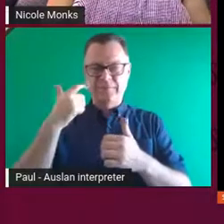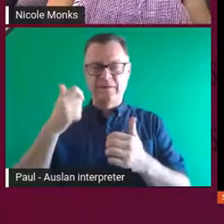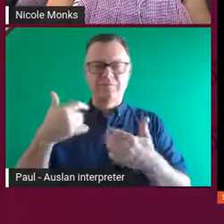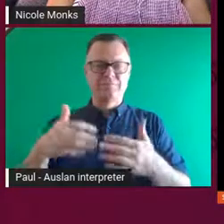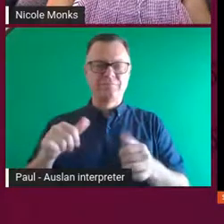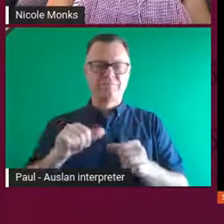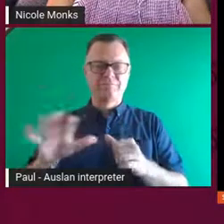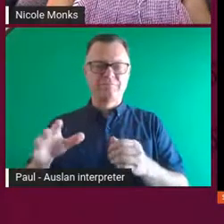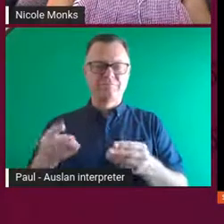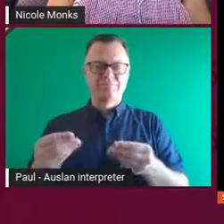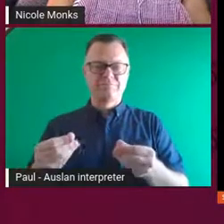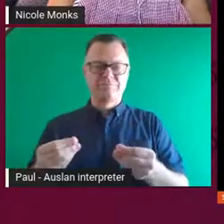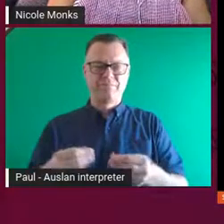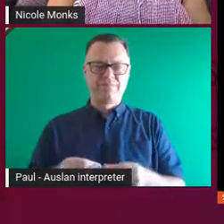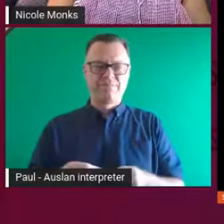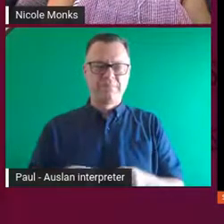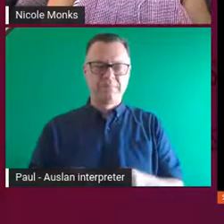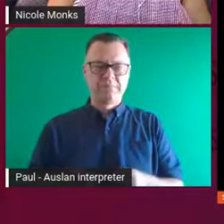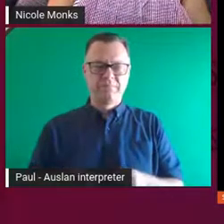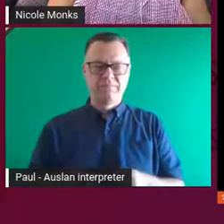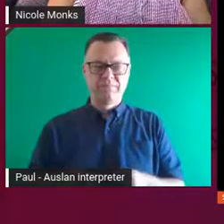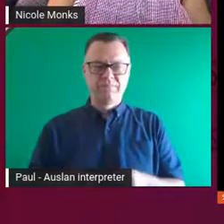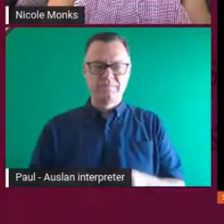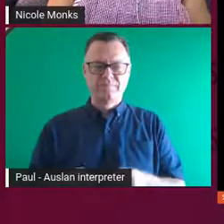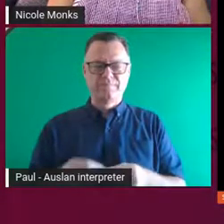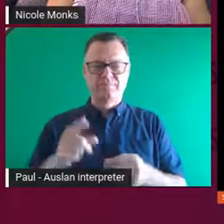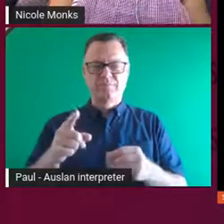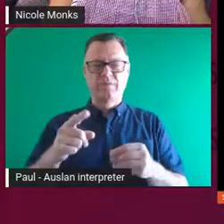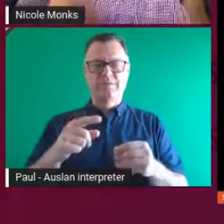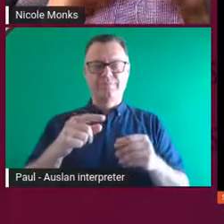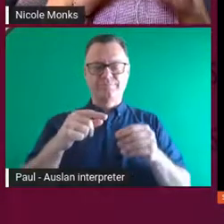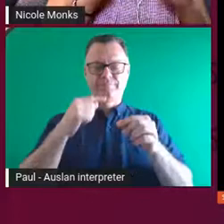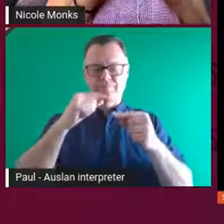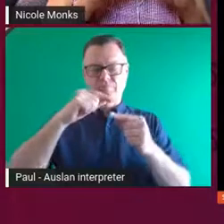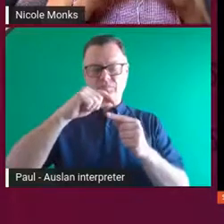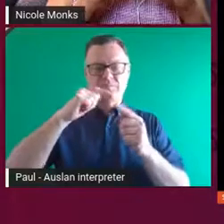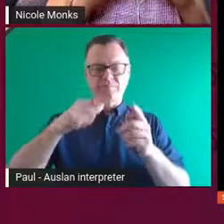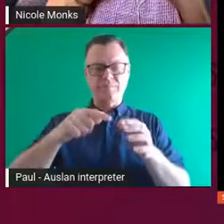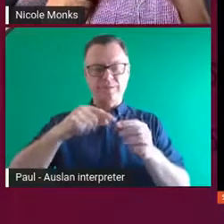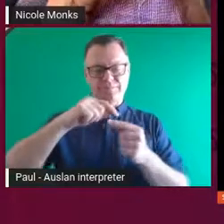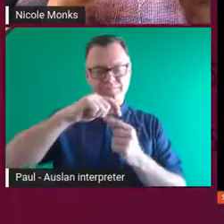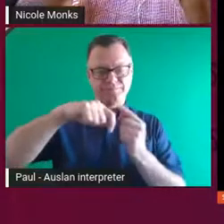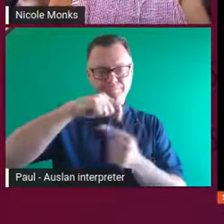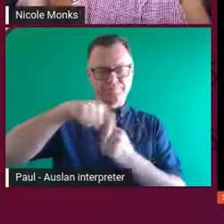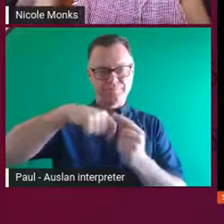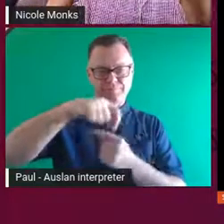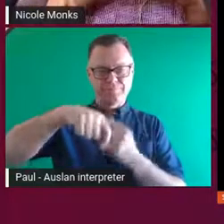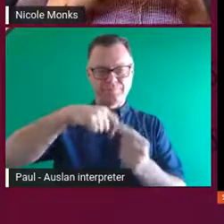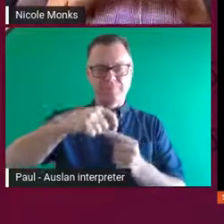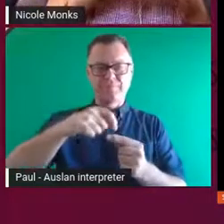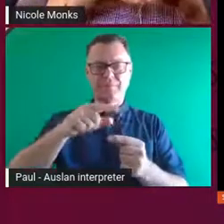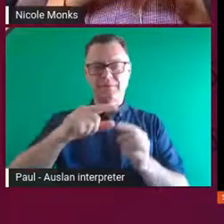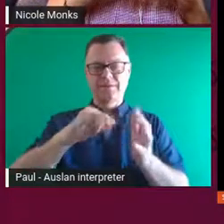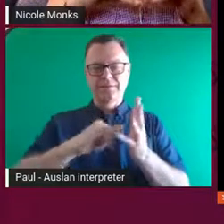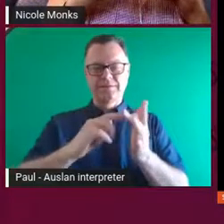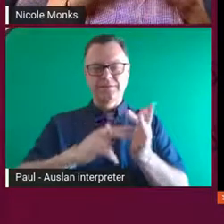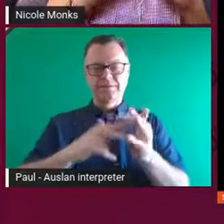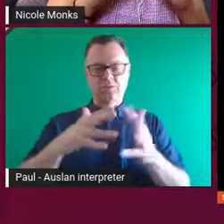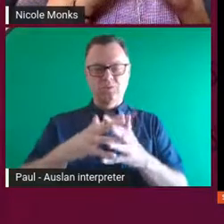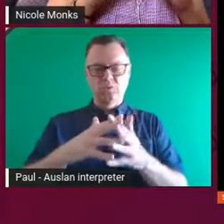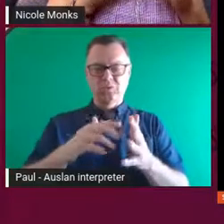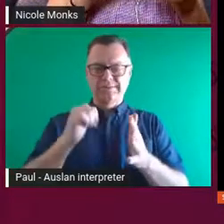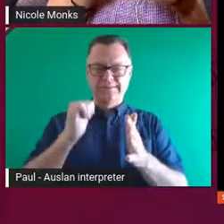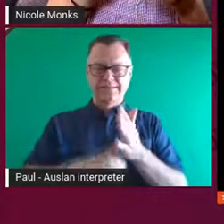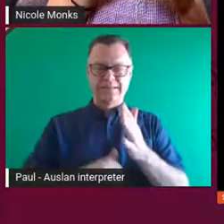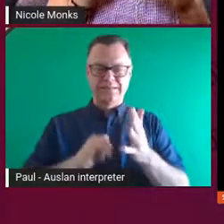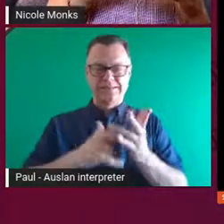a really, yeah, really interesting. It could be very stiff and then you could put it in water and it would